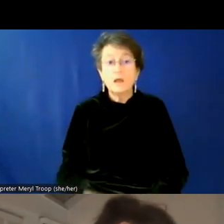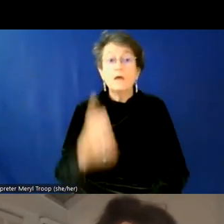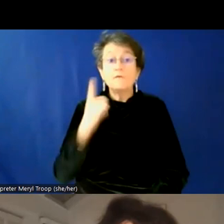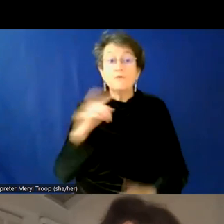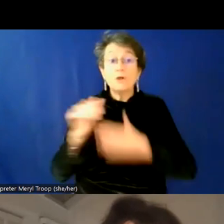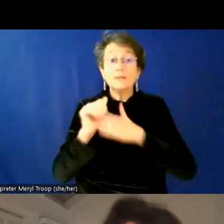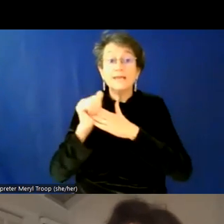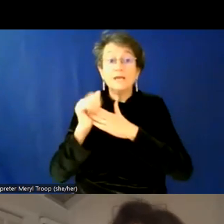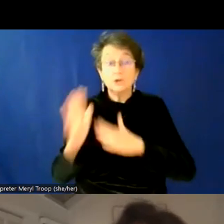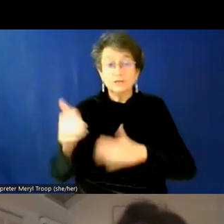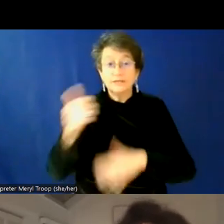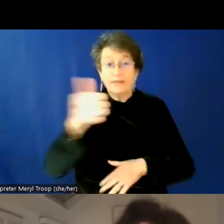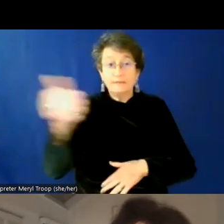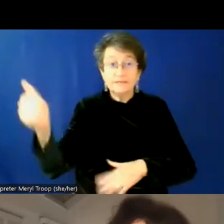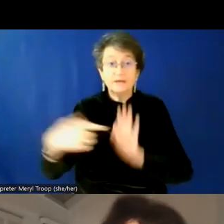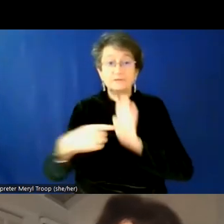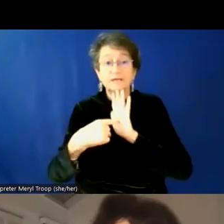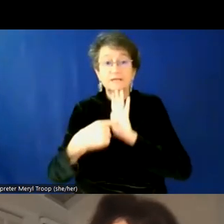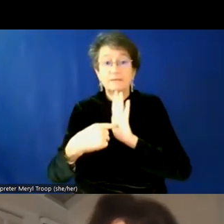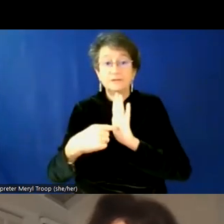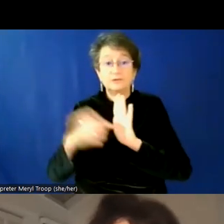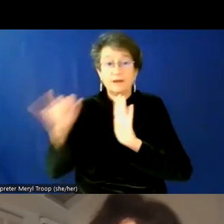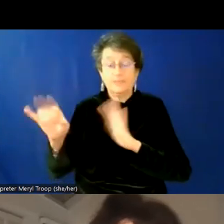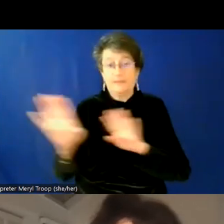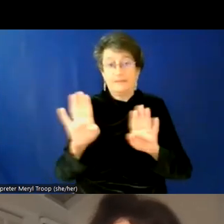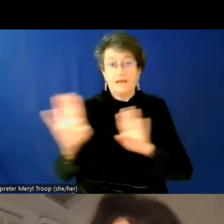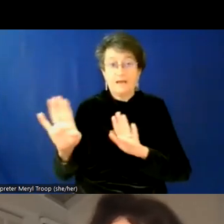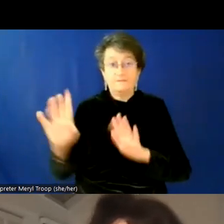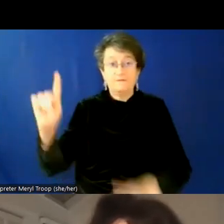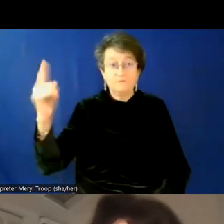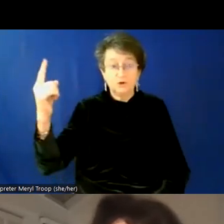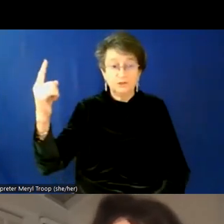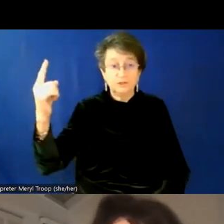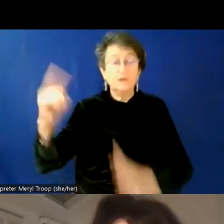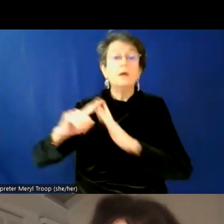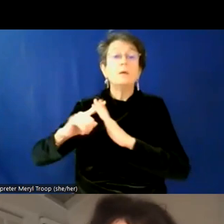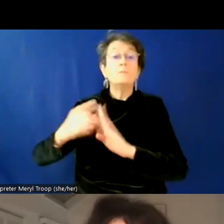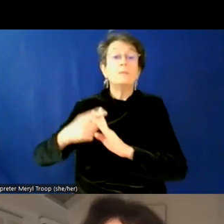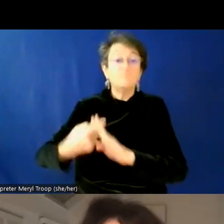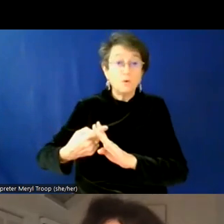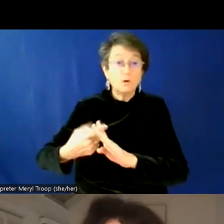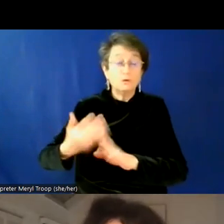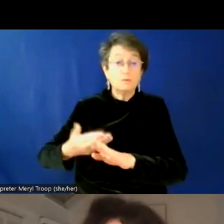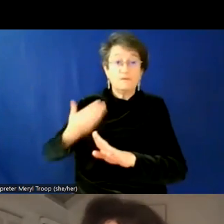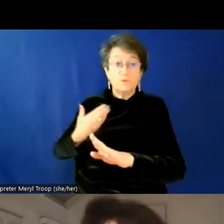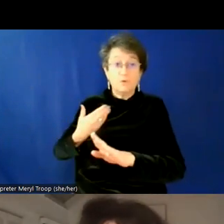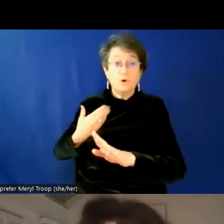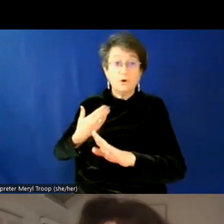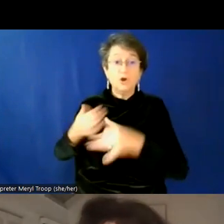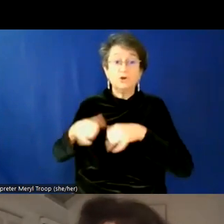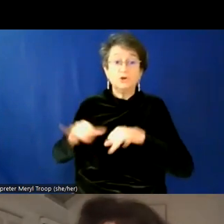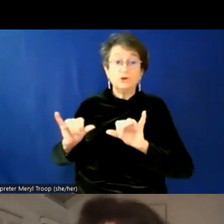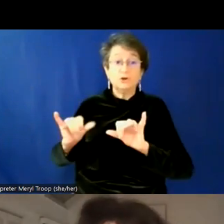the behavior, um, you know, throughout, uh, before, during, and after the rollout. Um, you know, a